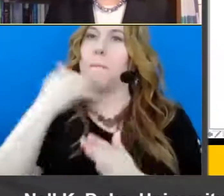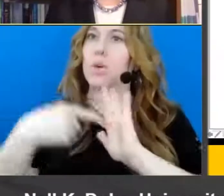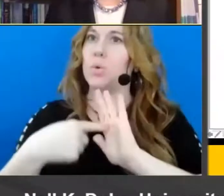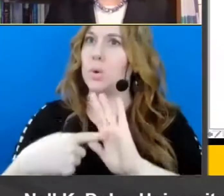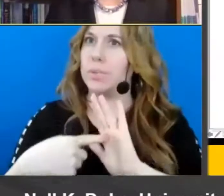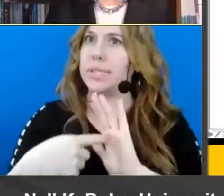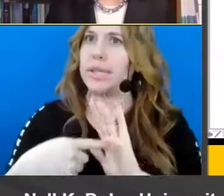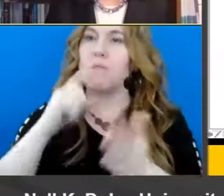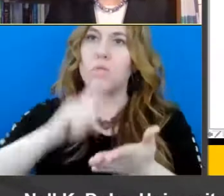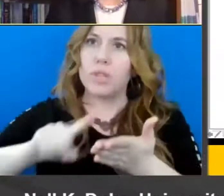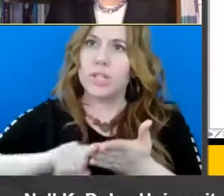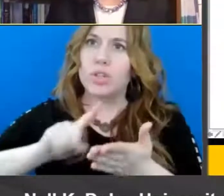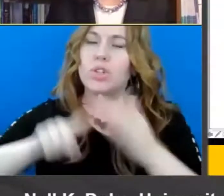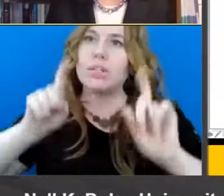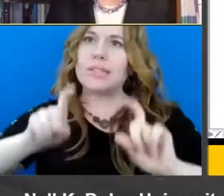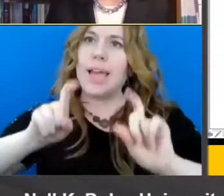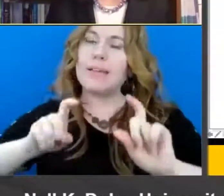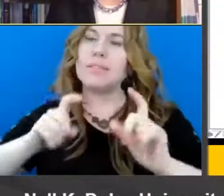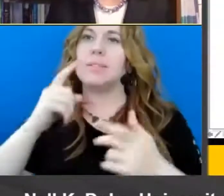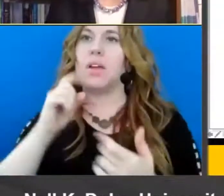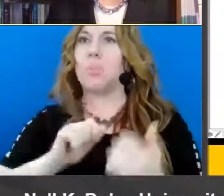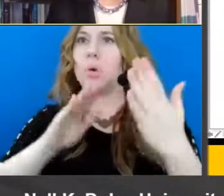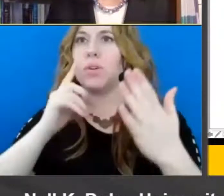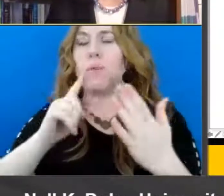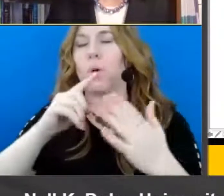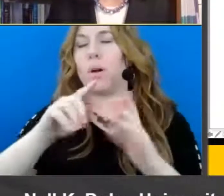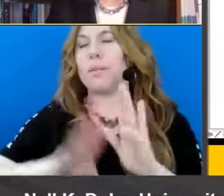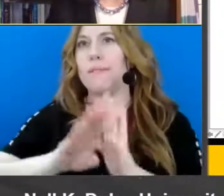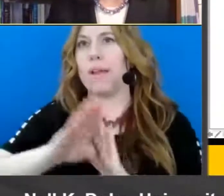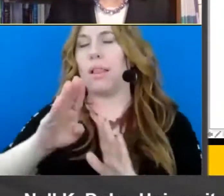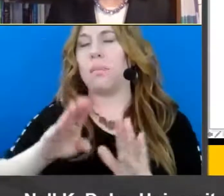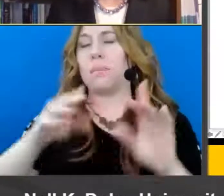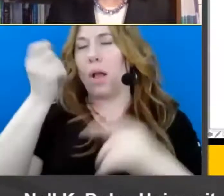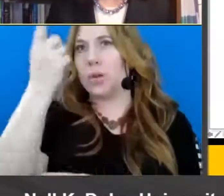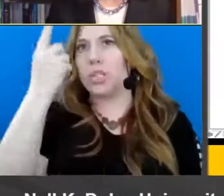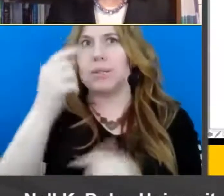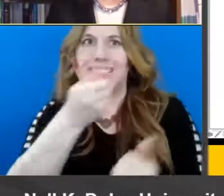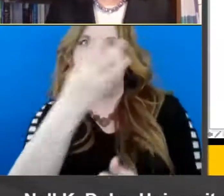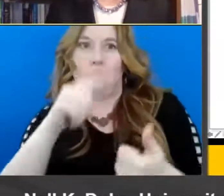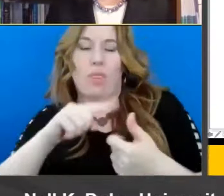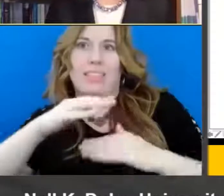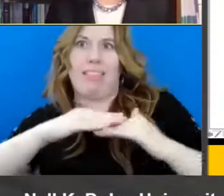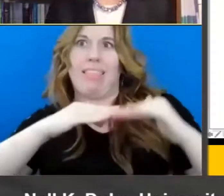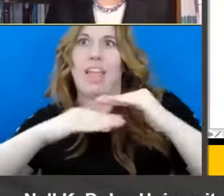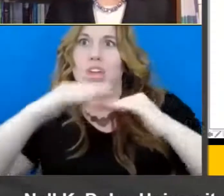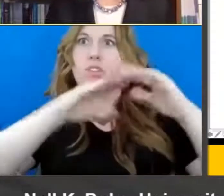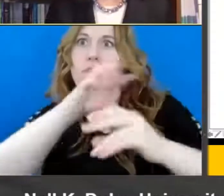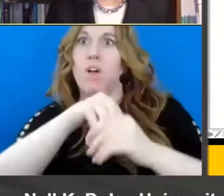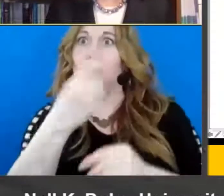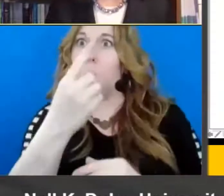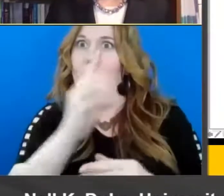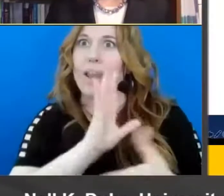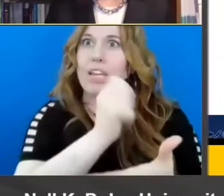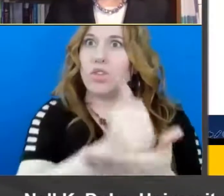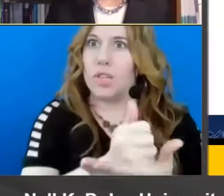approaches to developing comprehension you're often will see several of these layers represented within a single intervention or instructional model